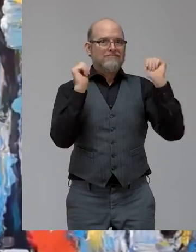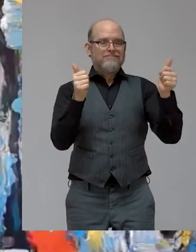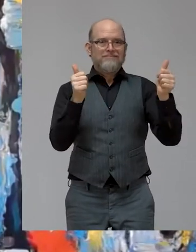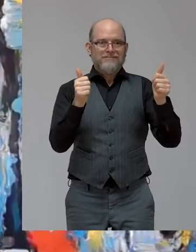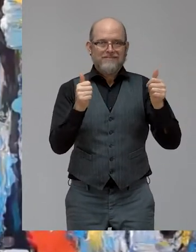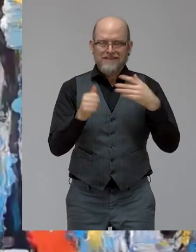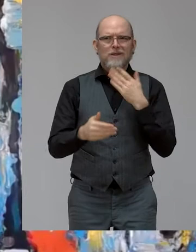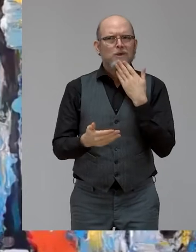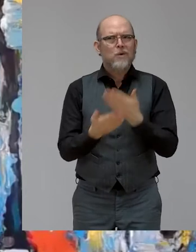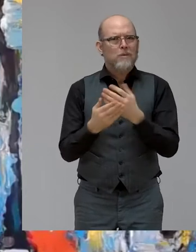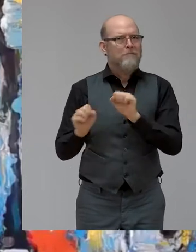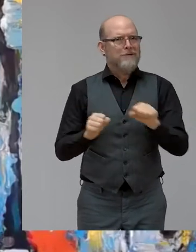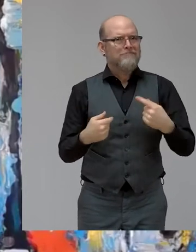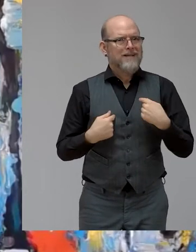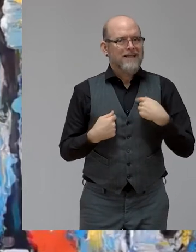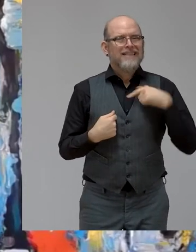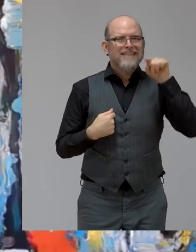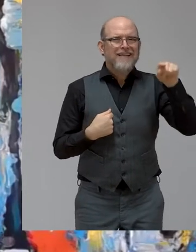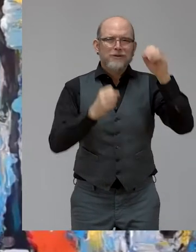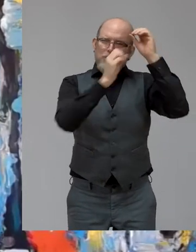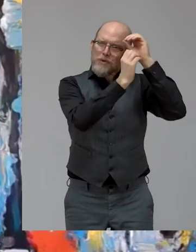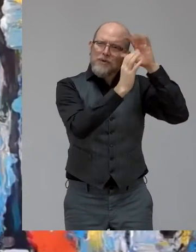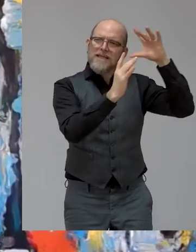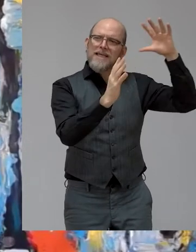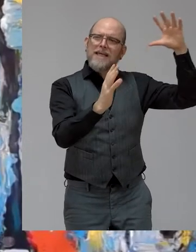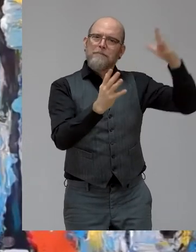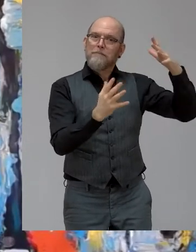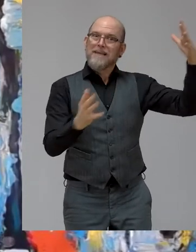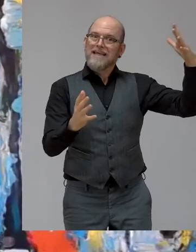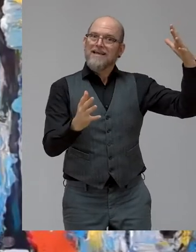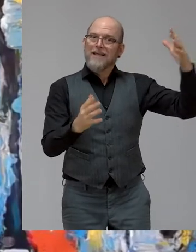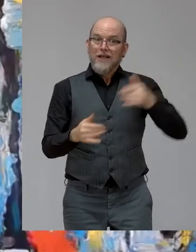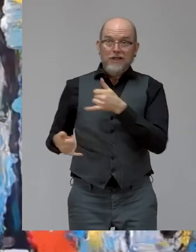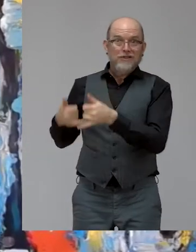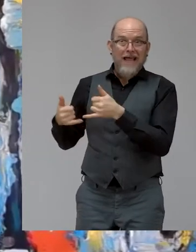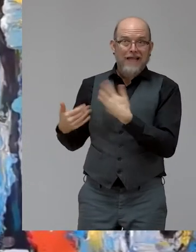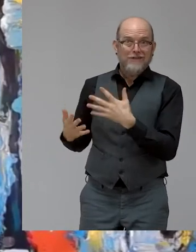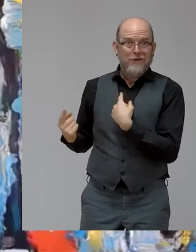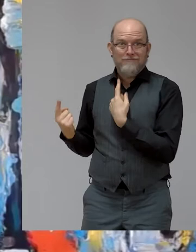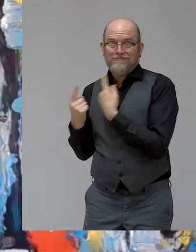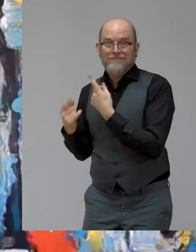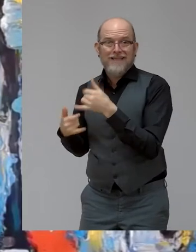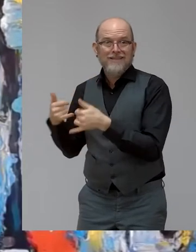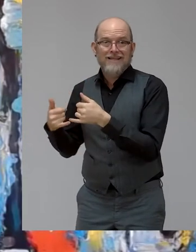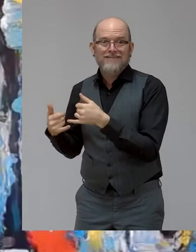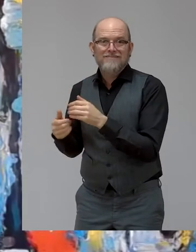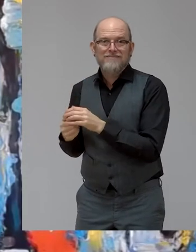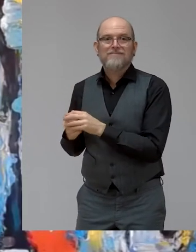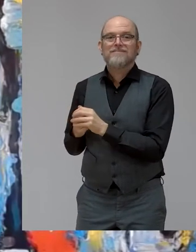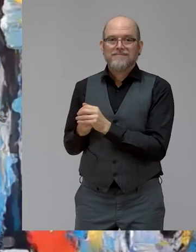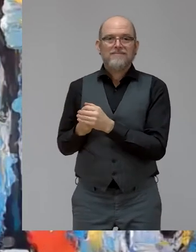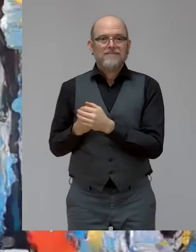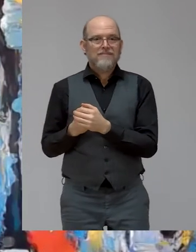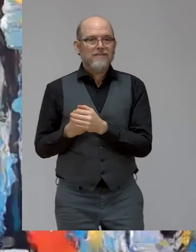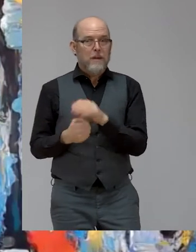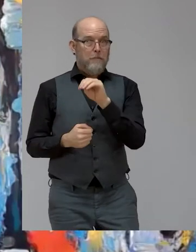I had been speaking to my dear, dear friend, Caroline, about a couple of months ago. Martin Luther King said, I have a dream.